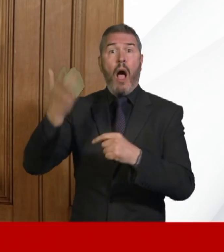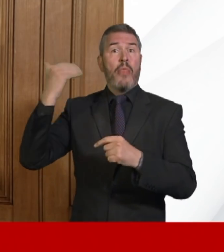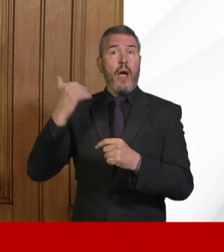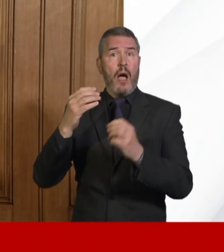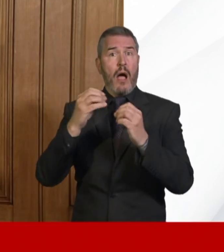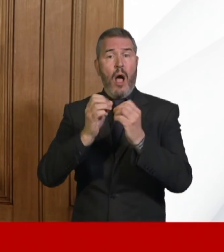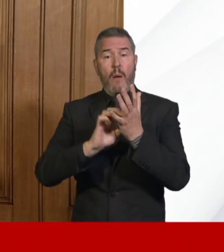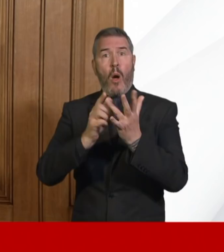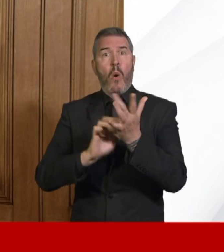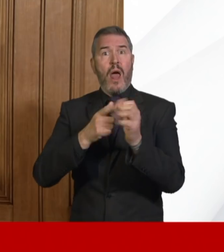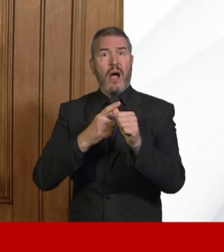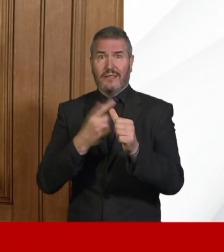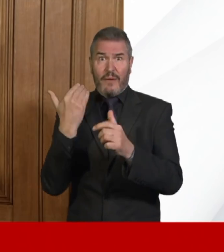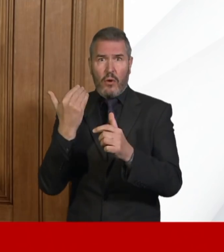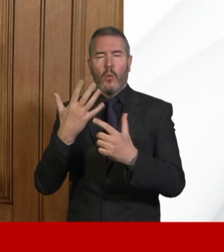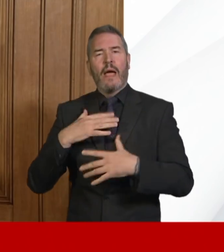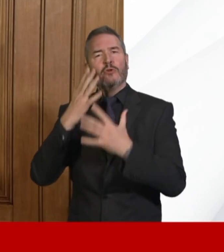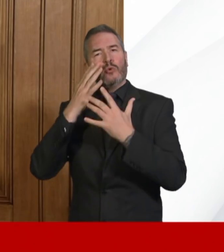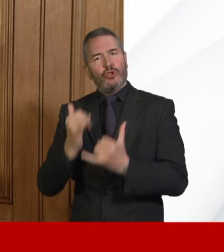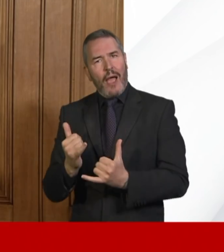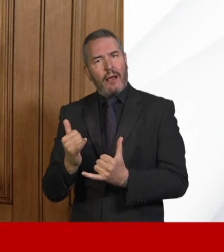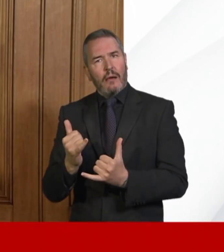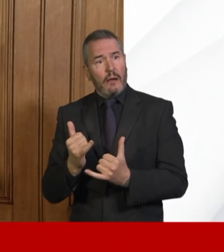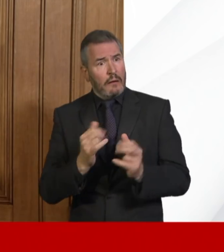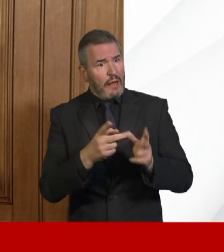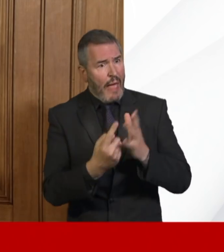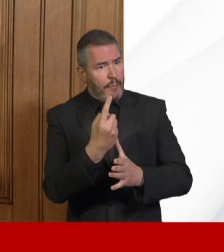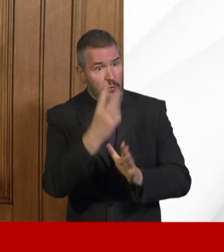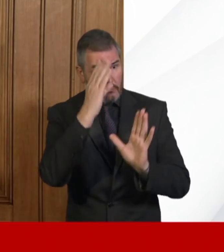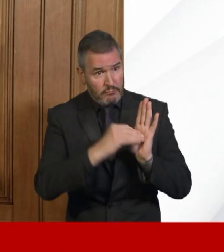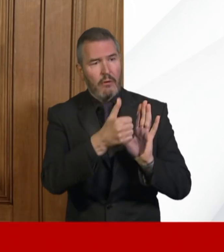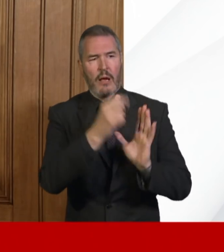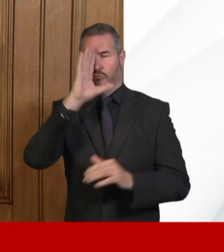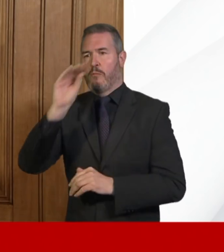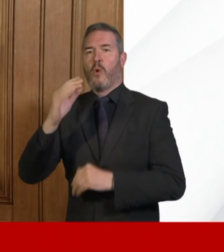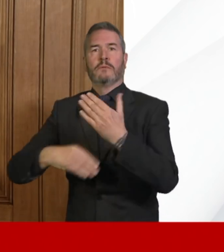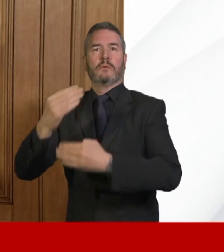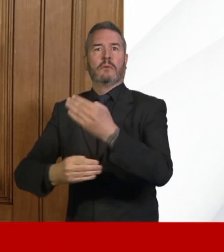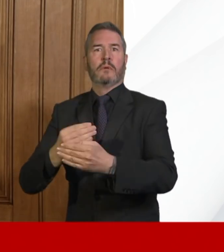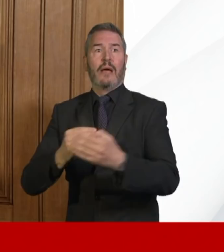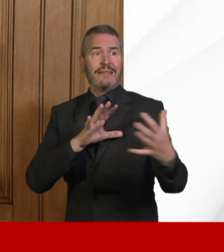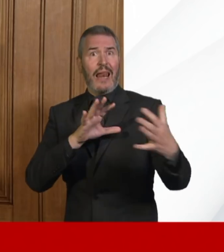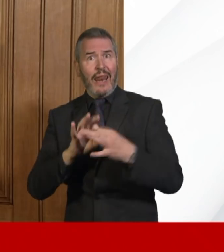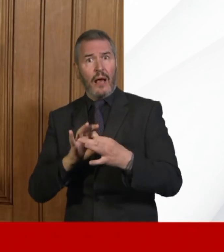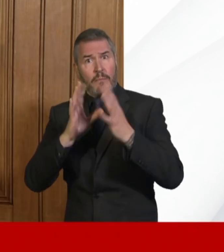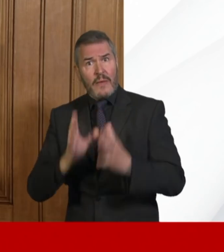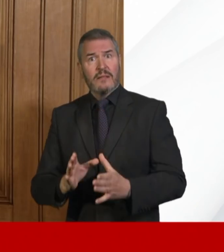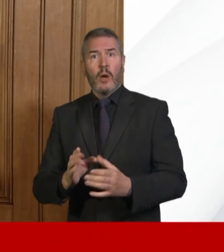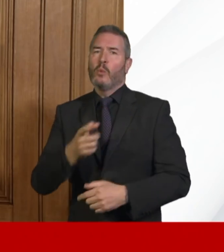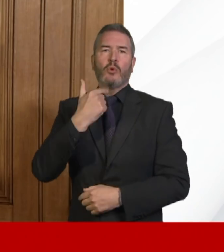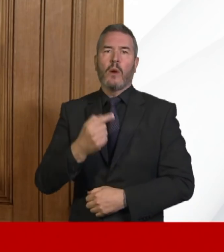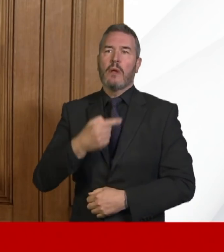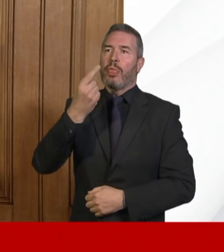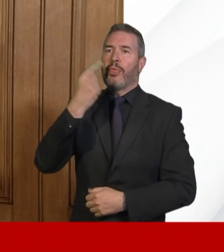always a time lag for us to check and evaluate that the data across the system is linked. We do not want to be